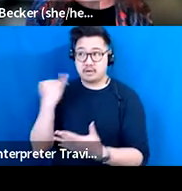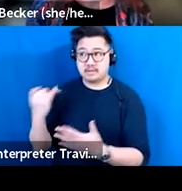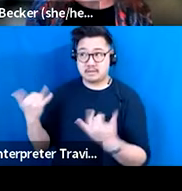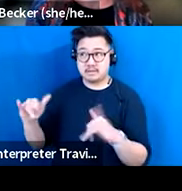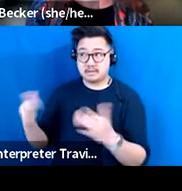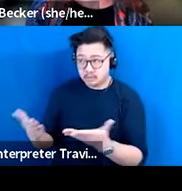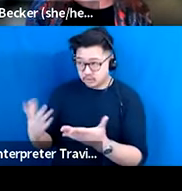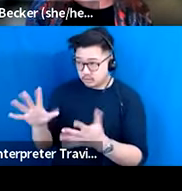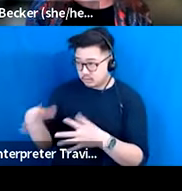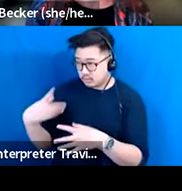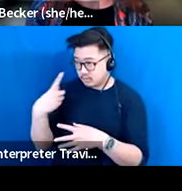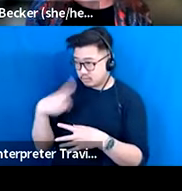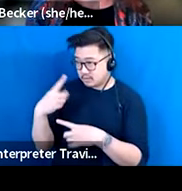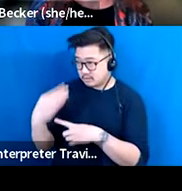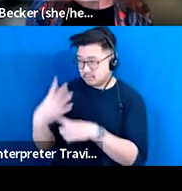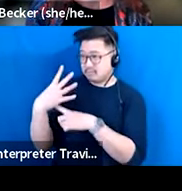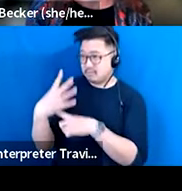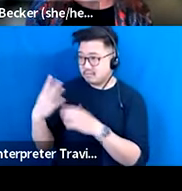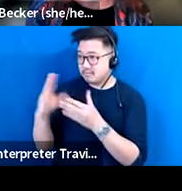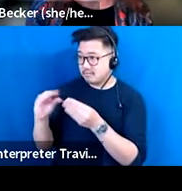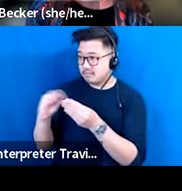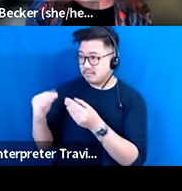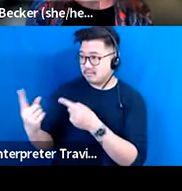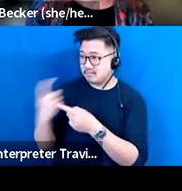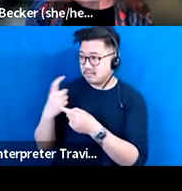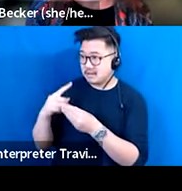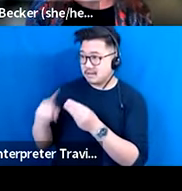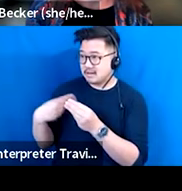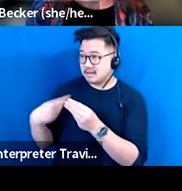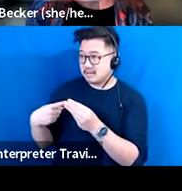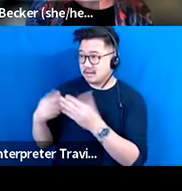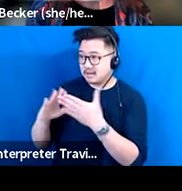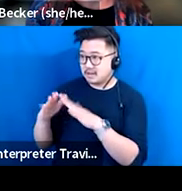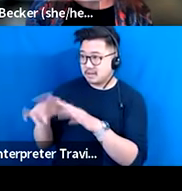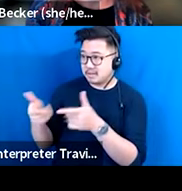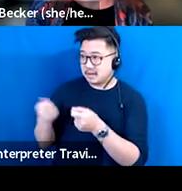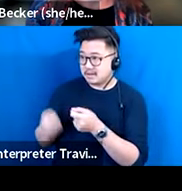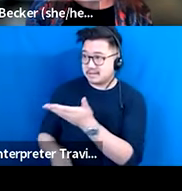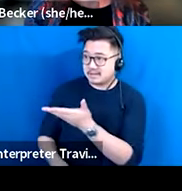screen to ask your question about community engagement.